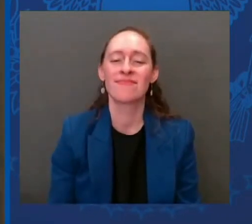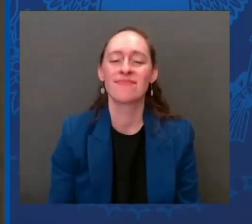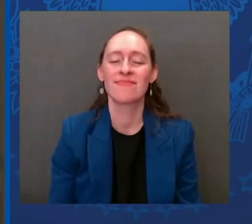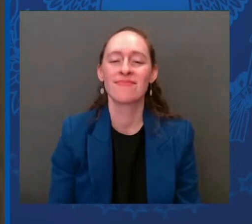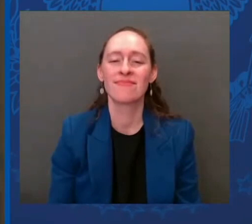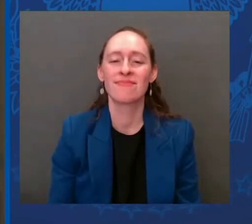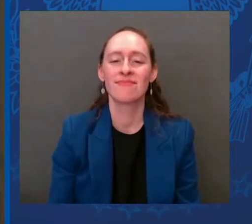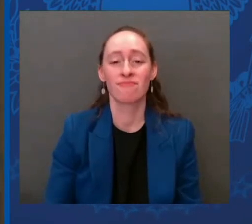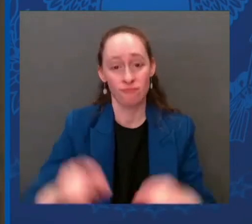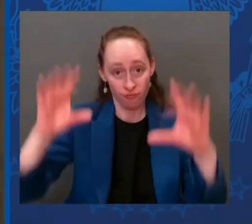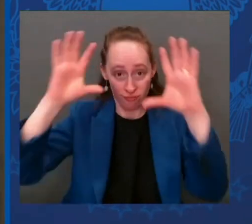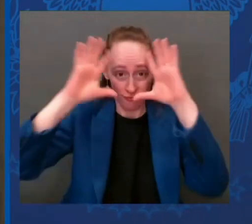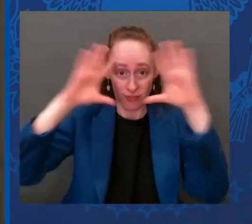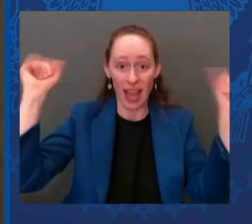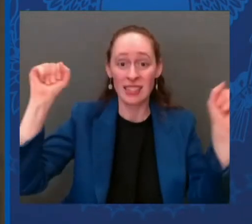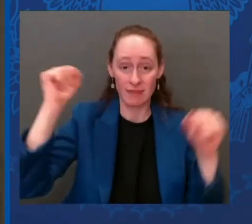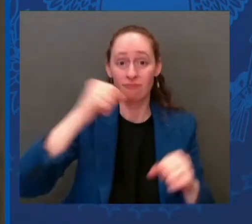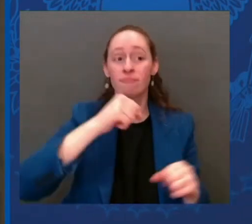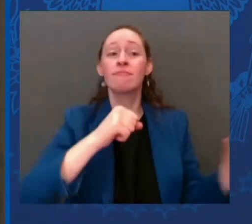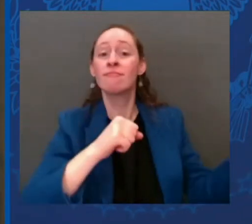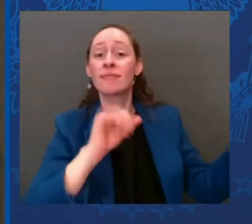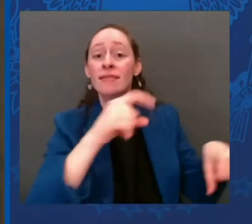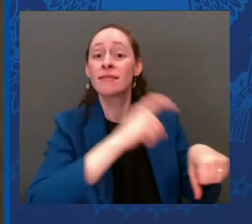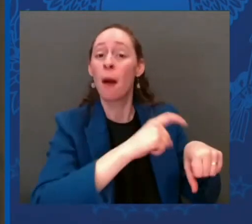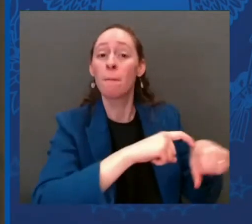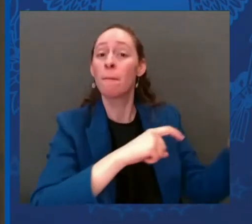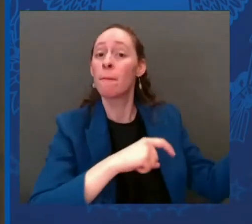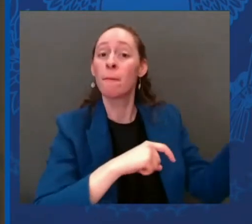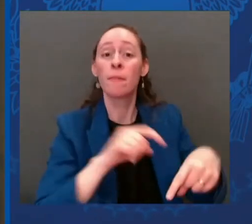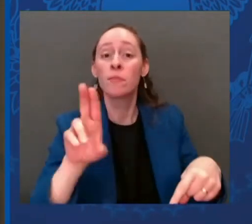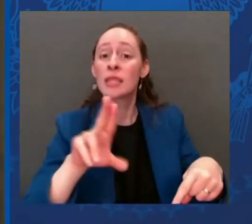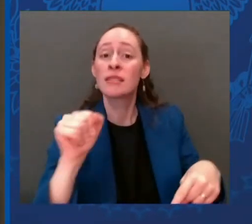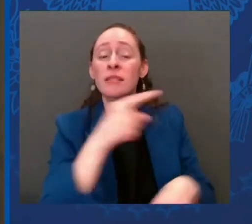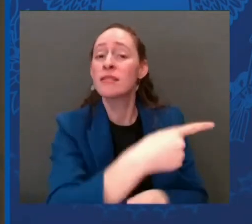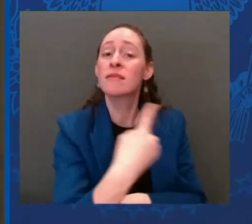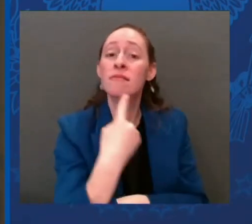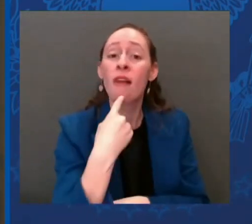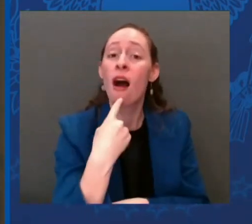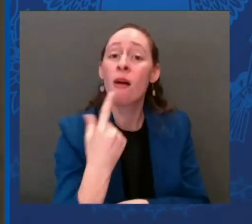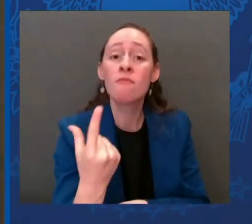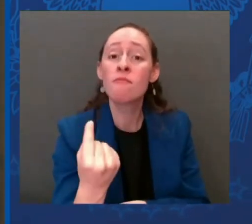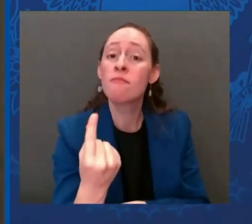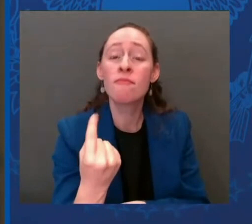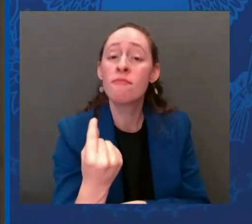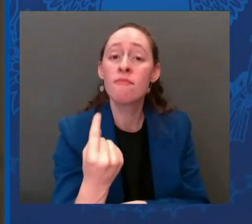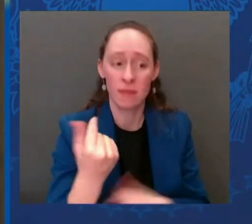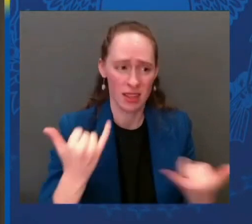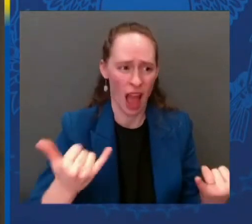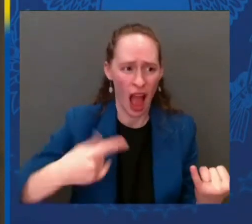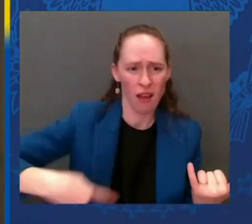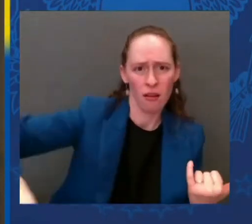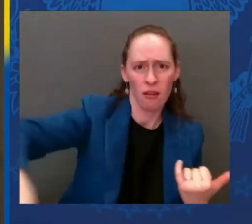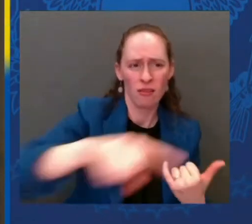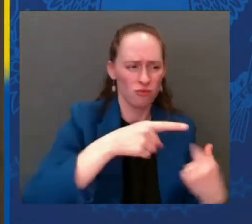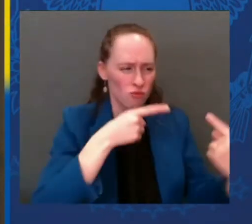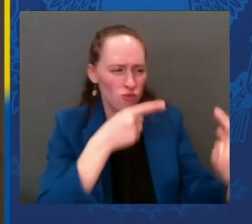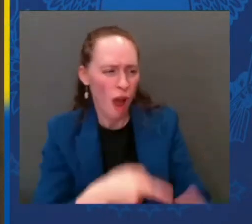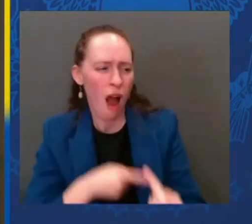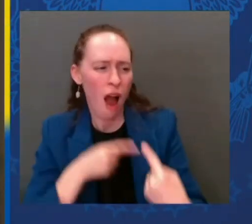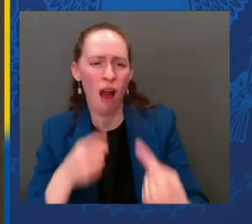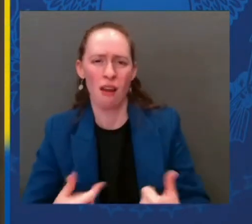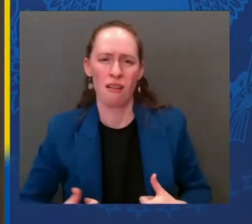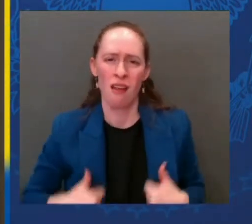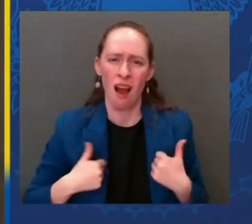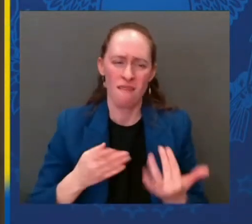beautiful setting. A huge crowd there gathered to hear him speak. He's speaking on what is approaching the one-year anniversary of the war in Ukraine, saying that